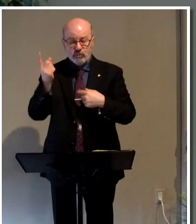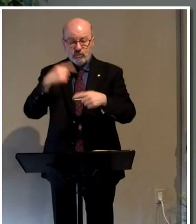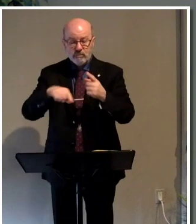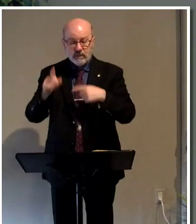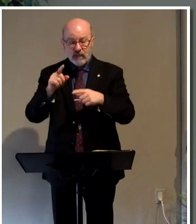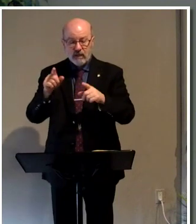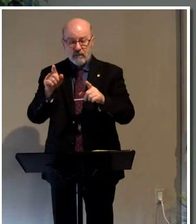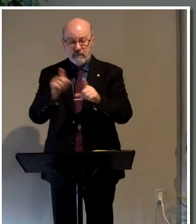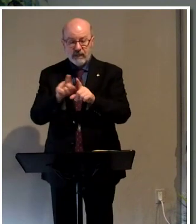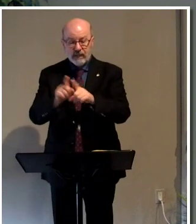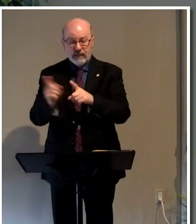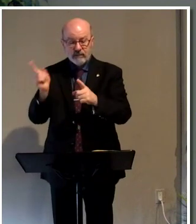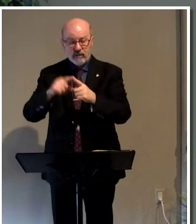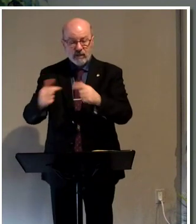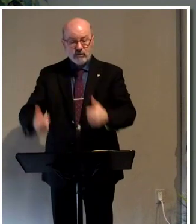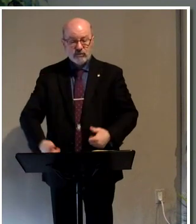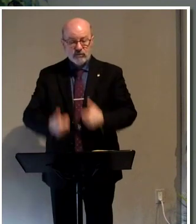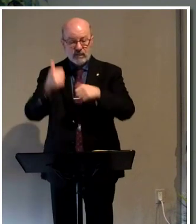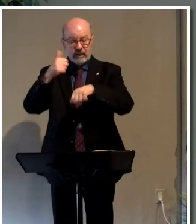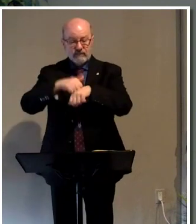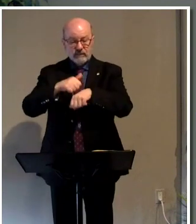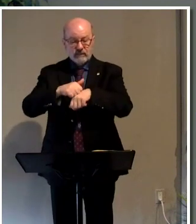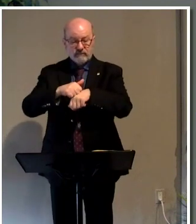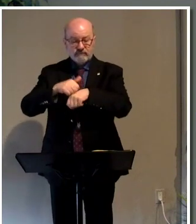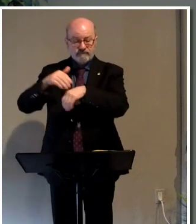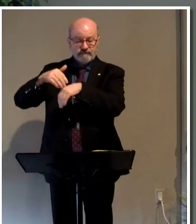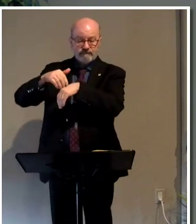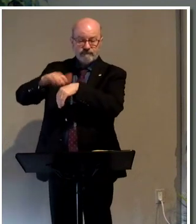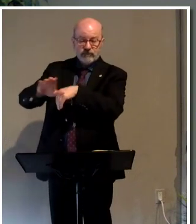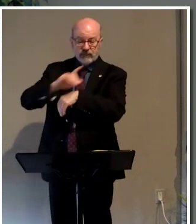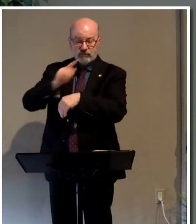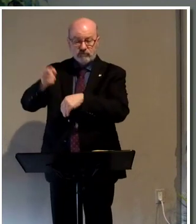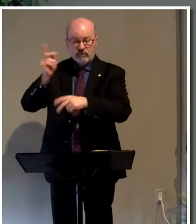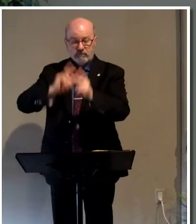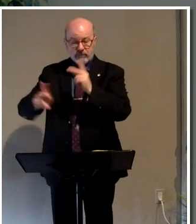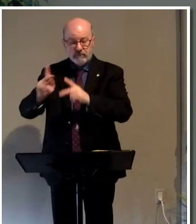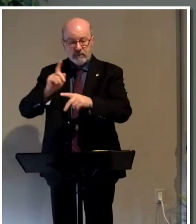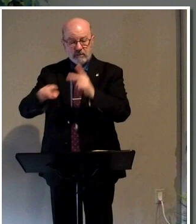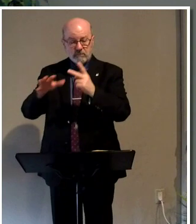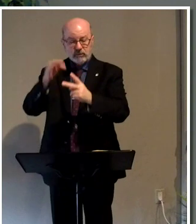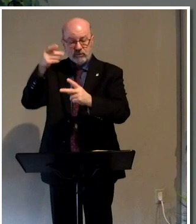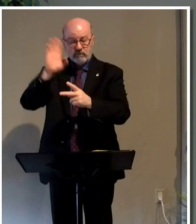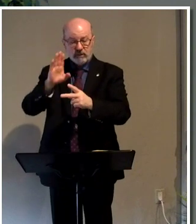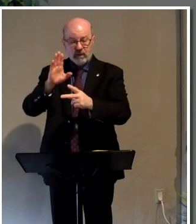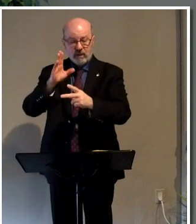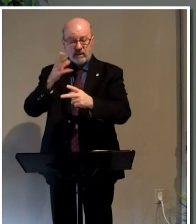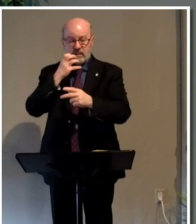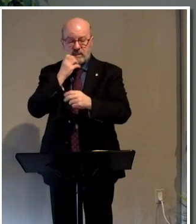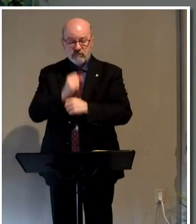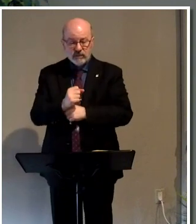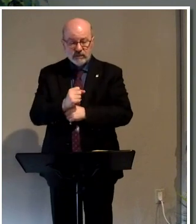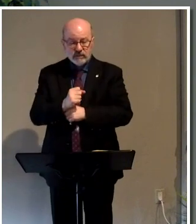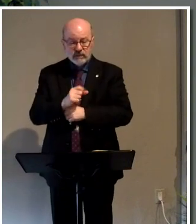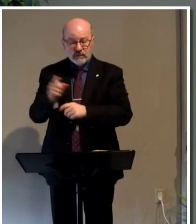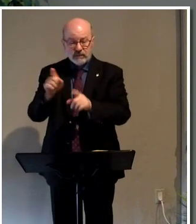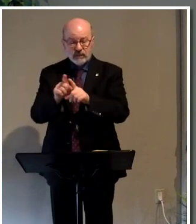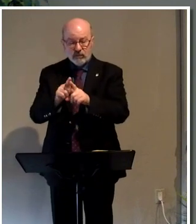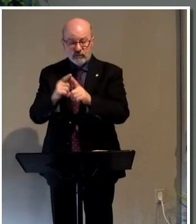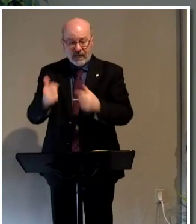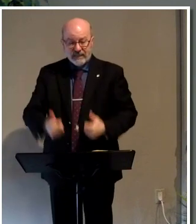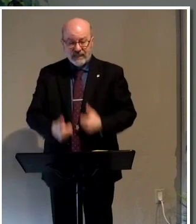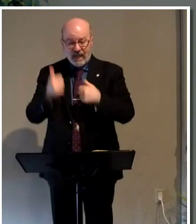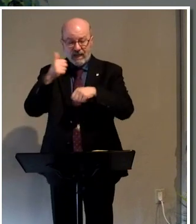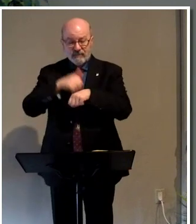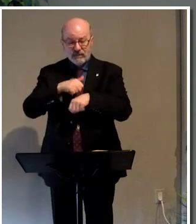and verse 4, to whom coming as unto a living stone, disallowed indeed of men, but chosen of God and precious. Ye also,